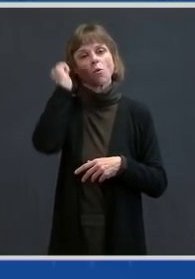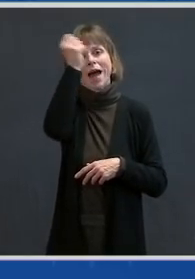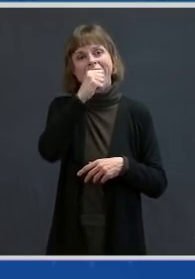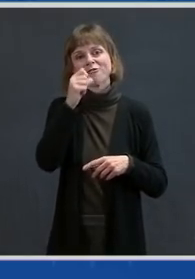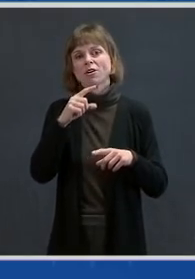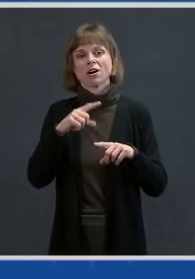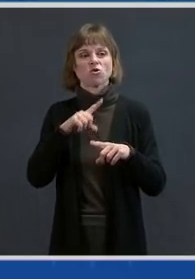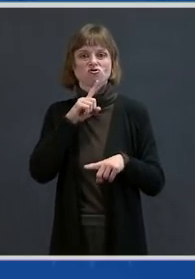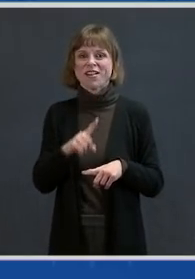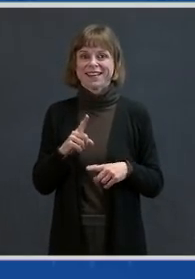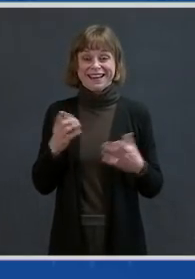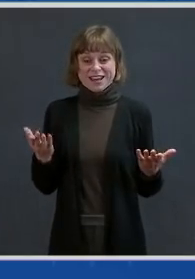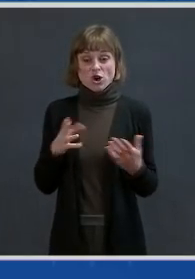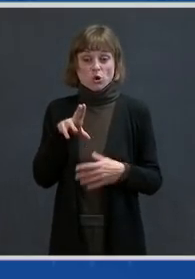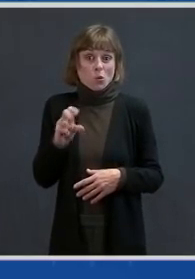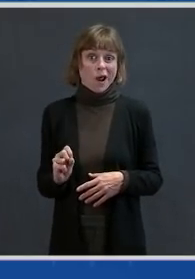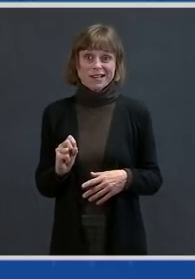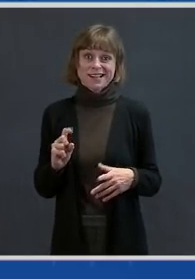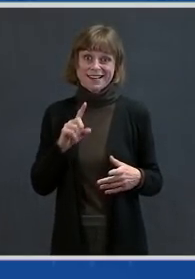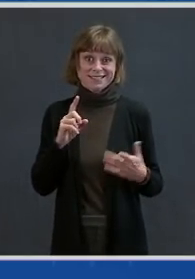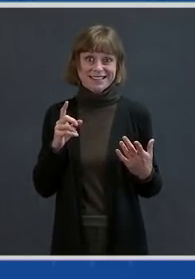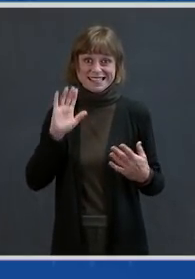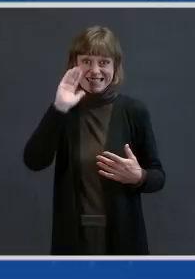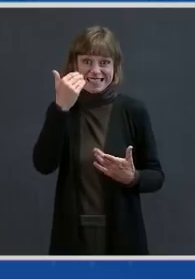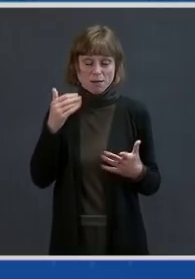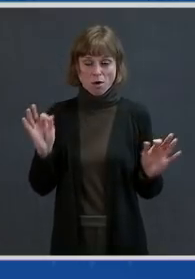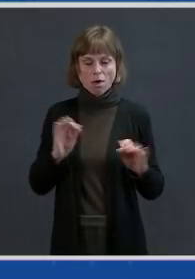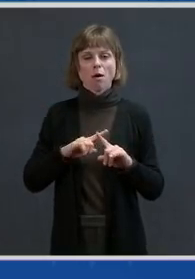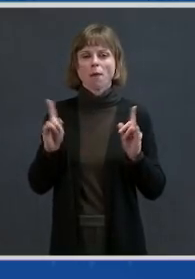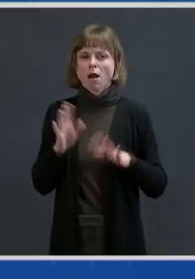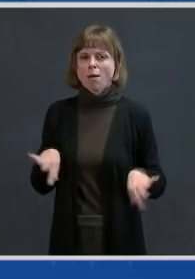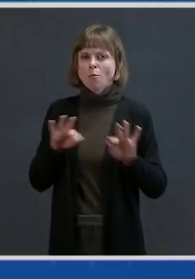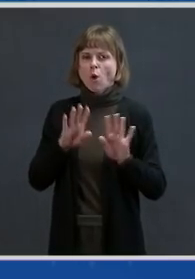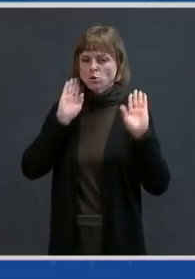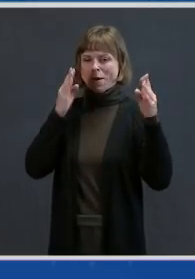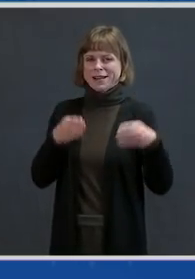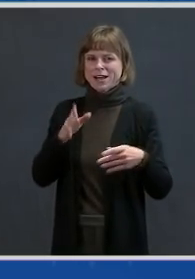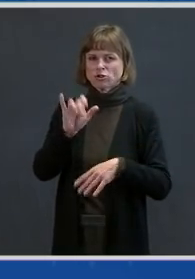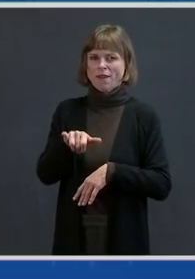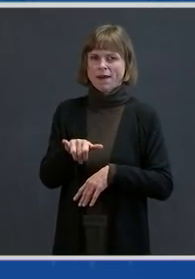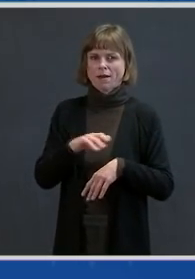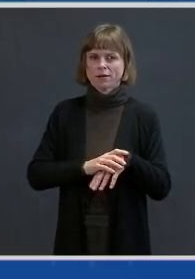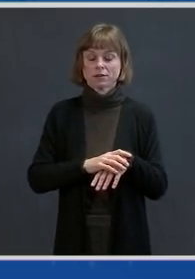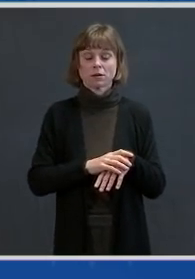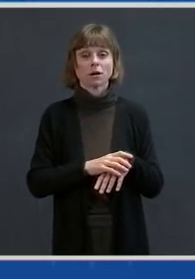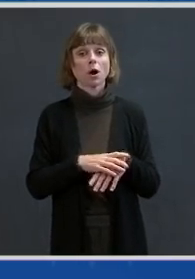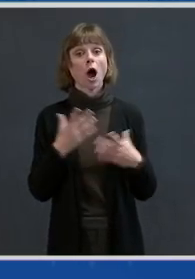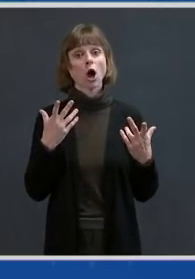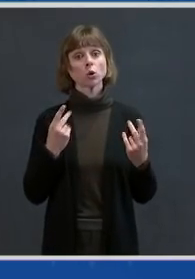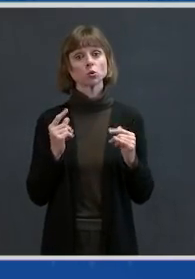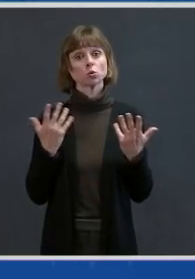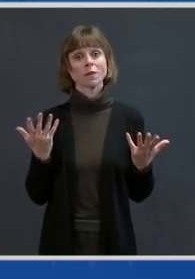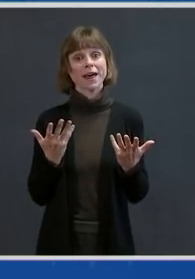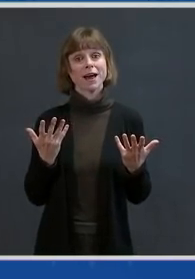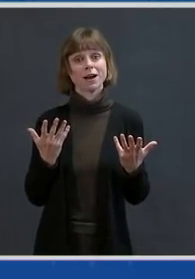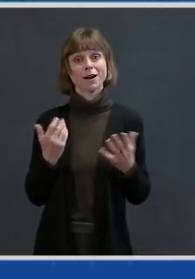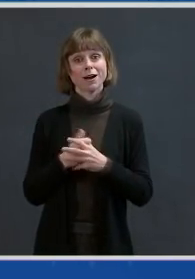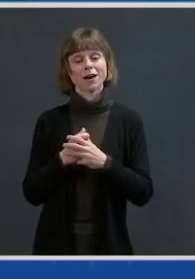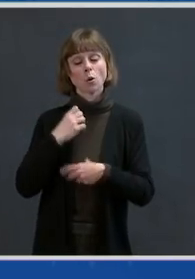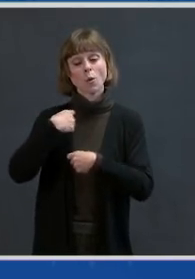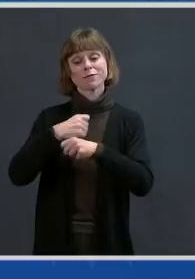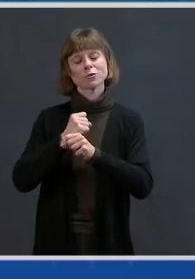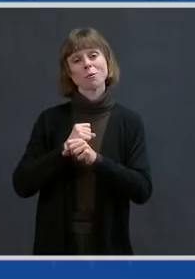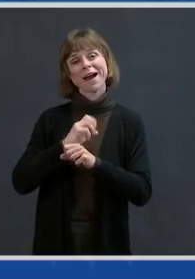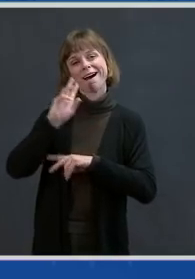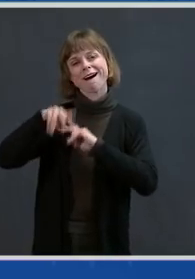attention to it. One of the ways to do that is to make a version of the vaccine which